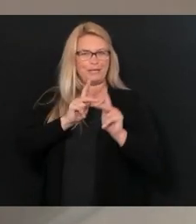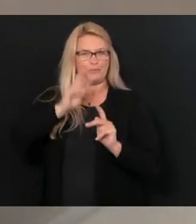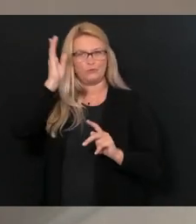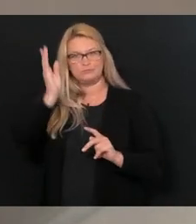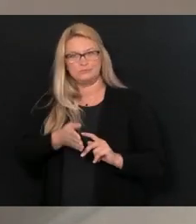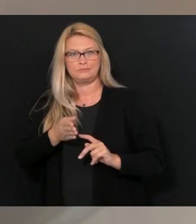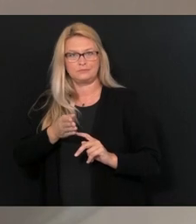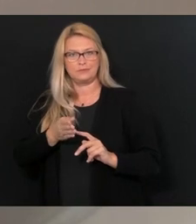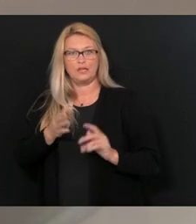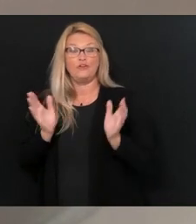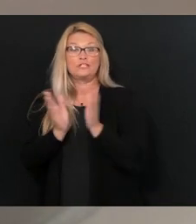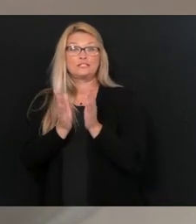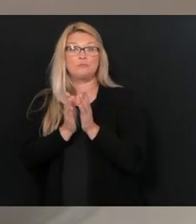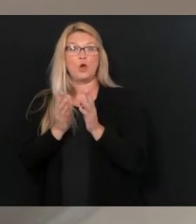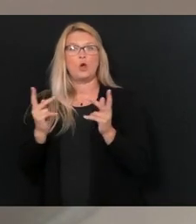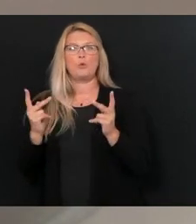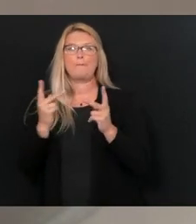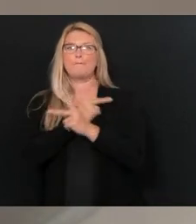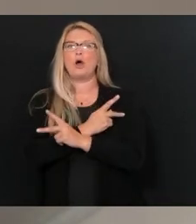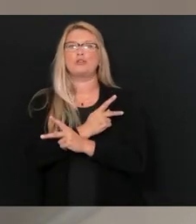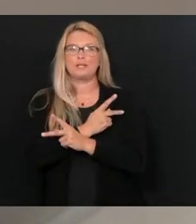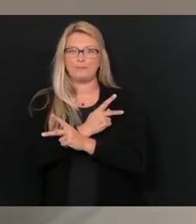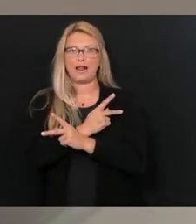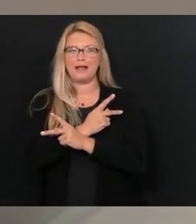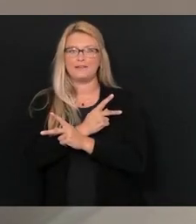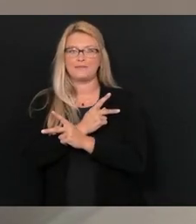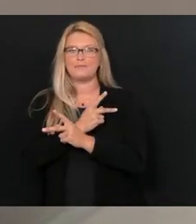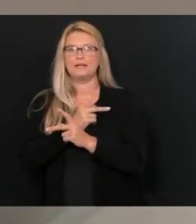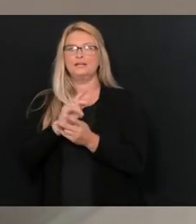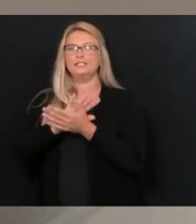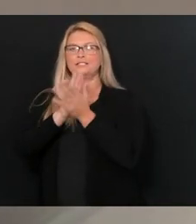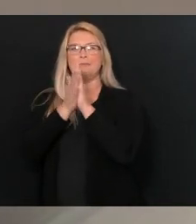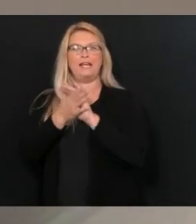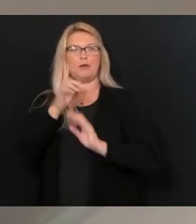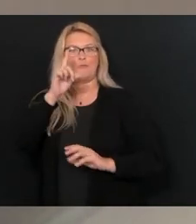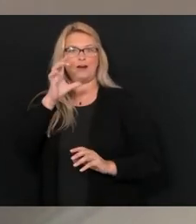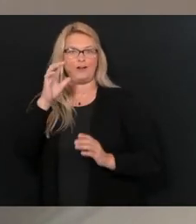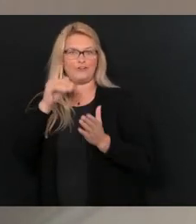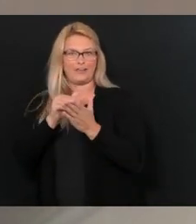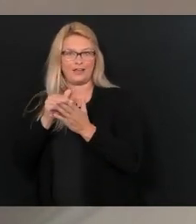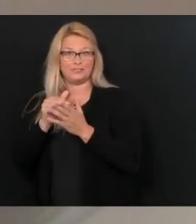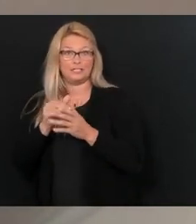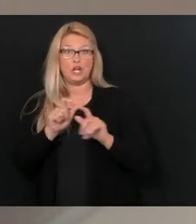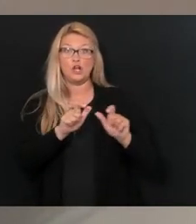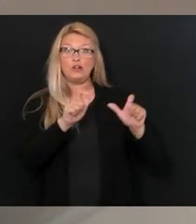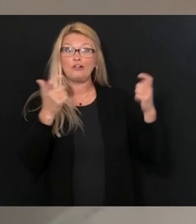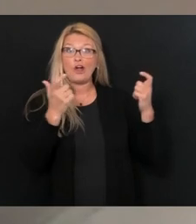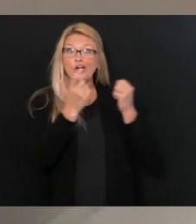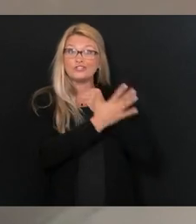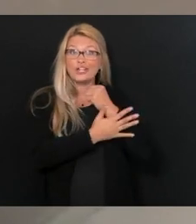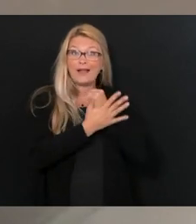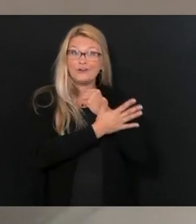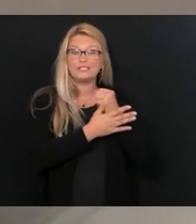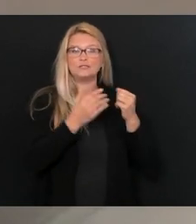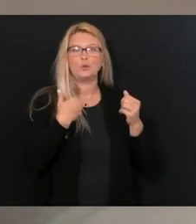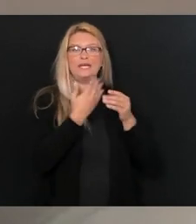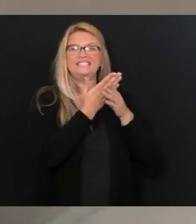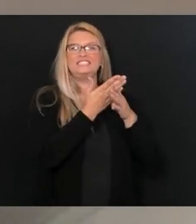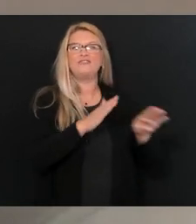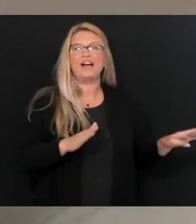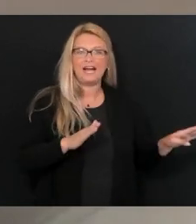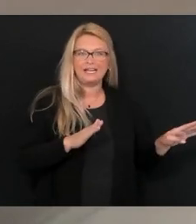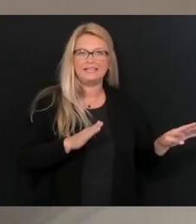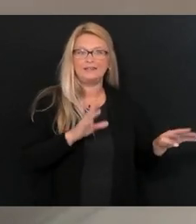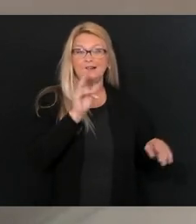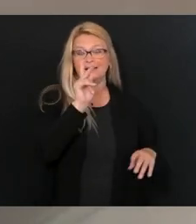multiplied the populations to get to 100,000. And on the larger counties, we divided sometimes the counties